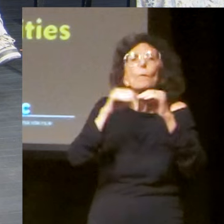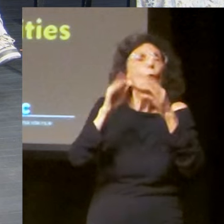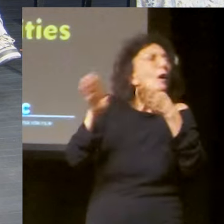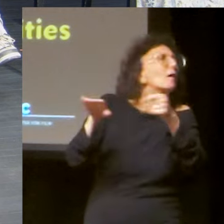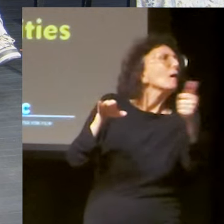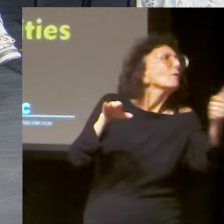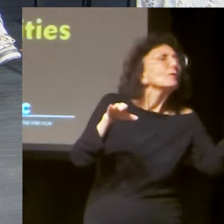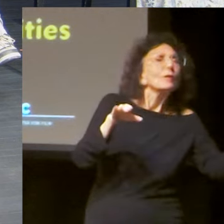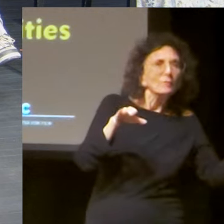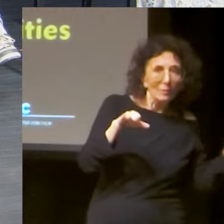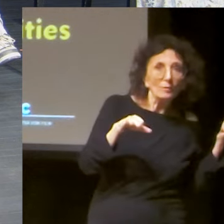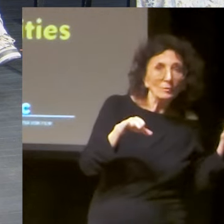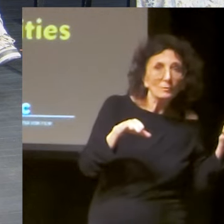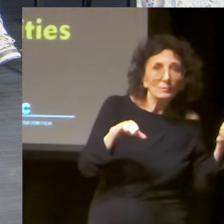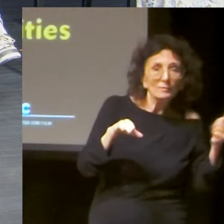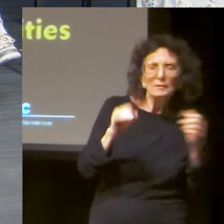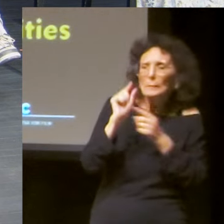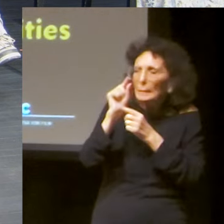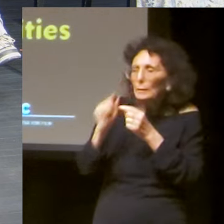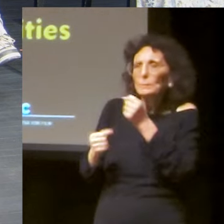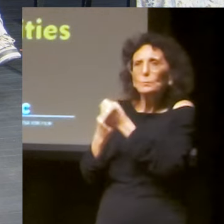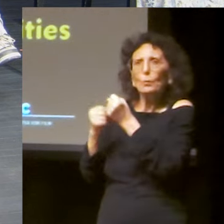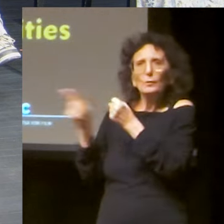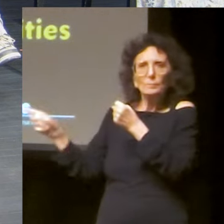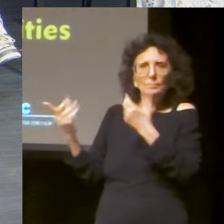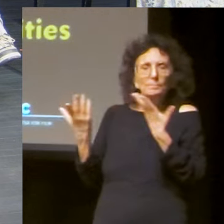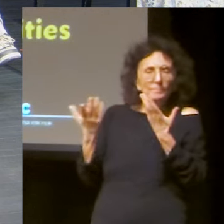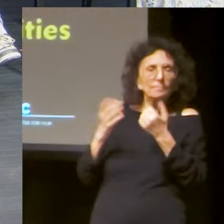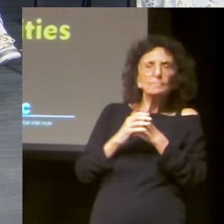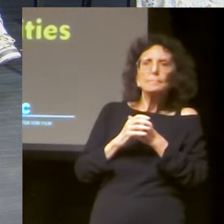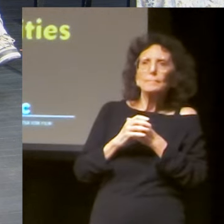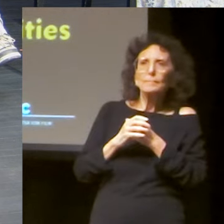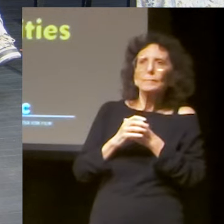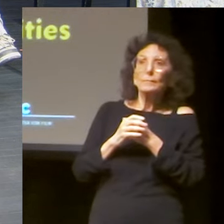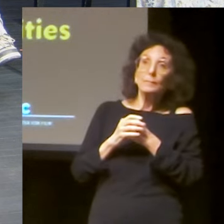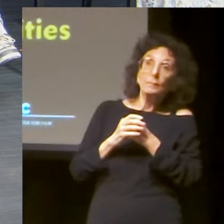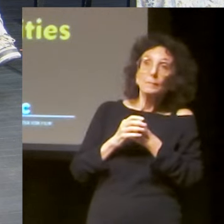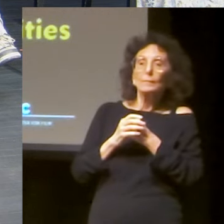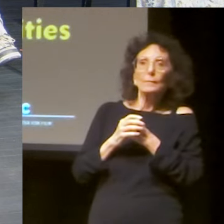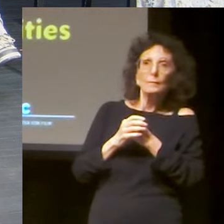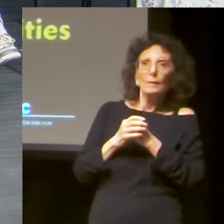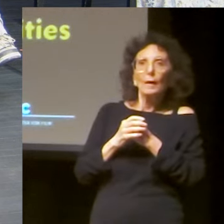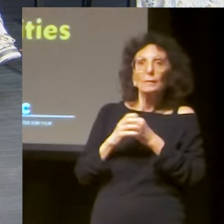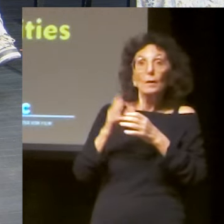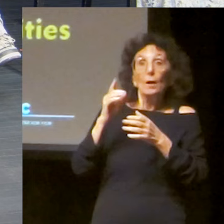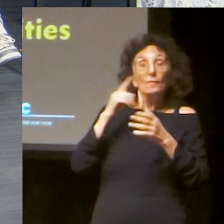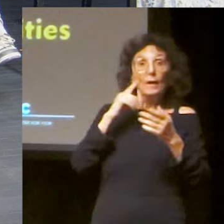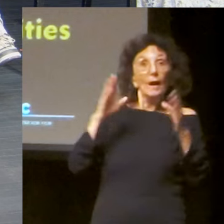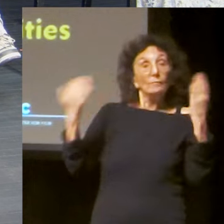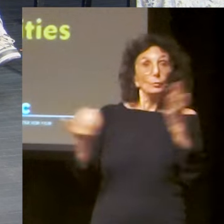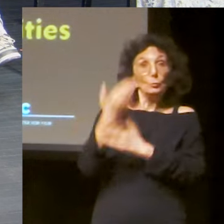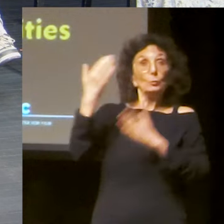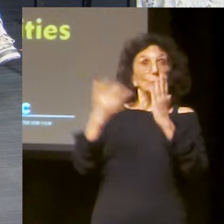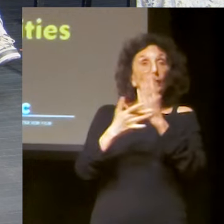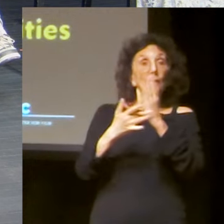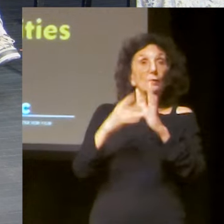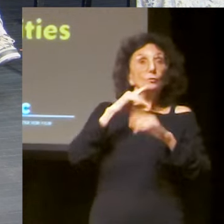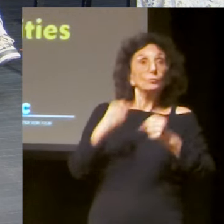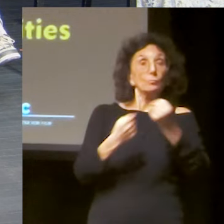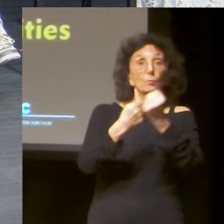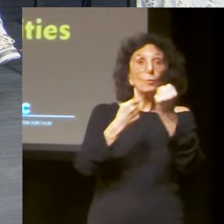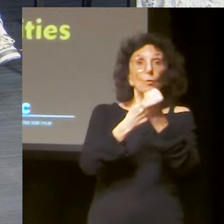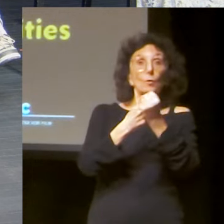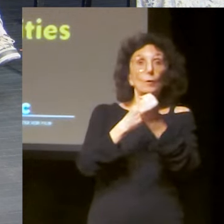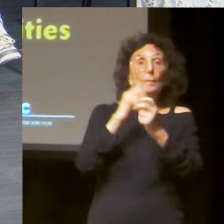put a lot of our money, attention, our science, our, all this stuff, our support, our social support, our, um,